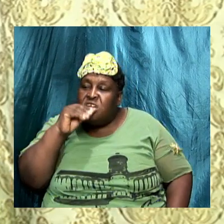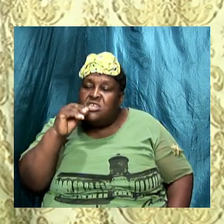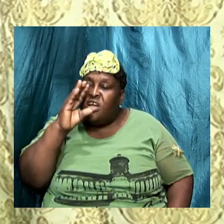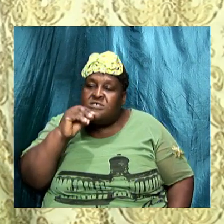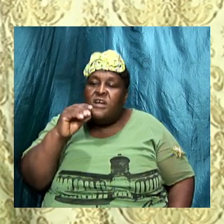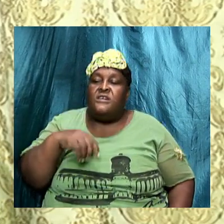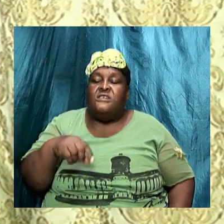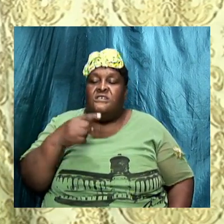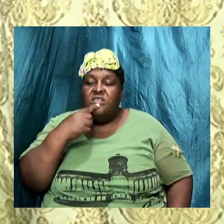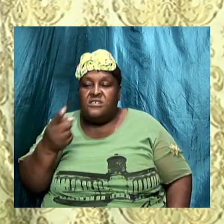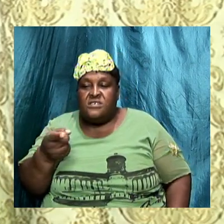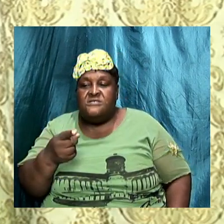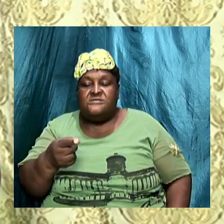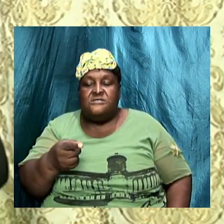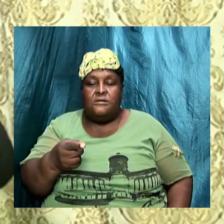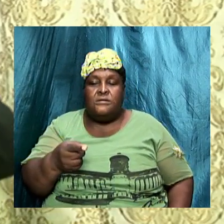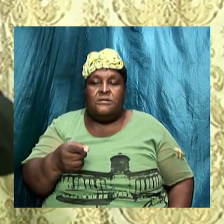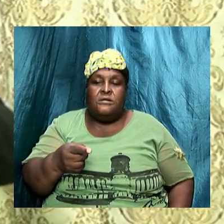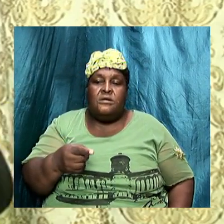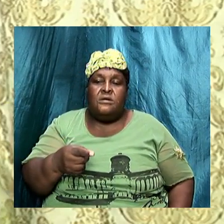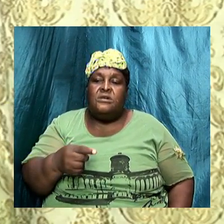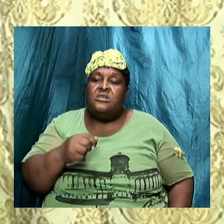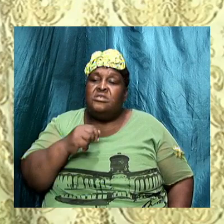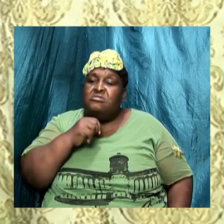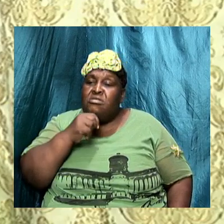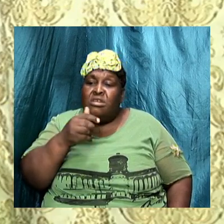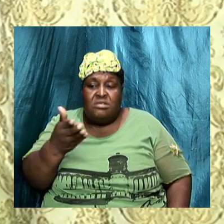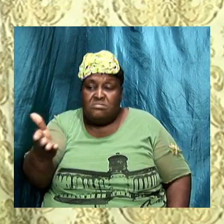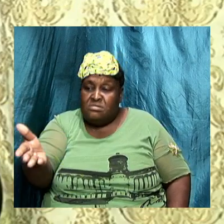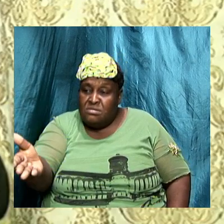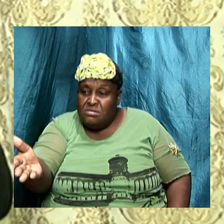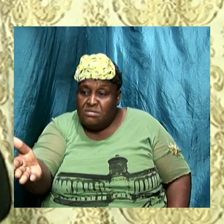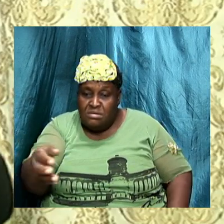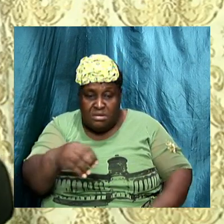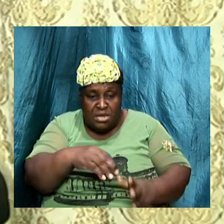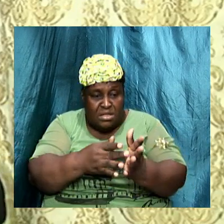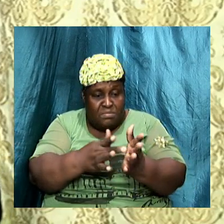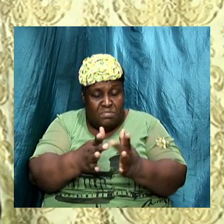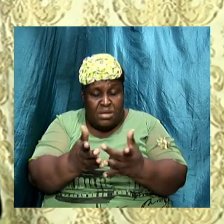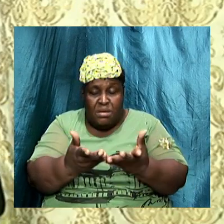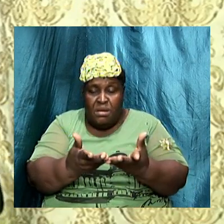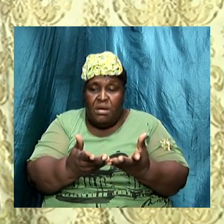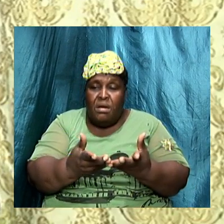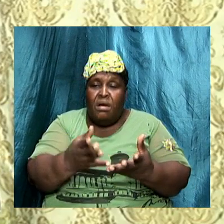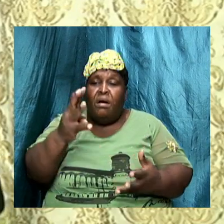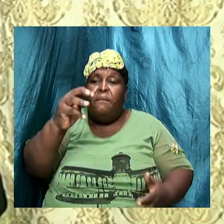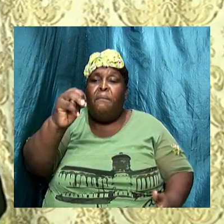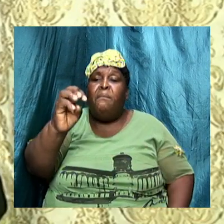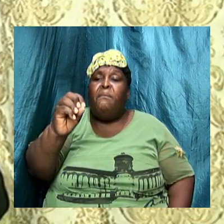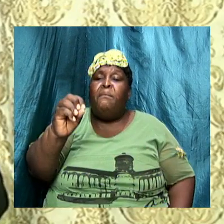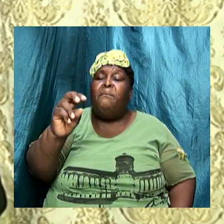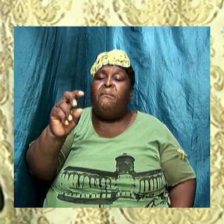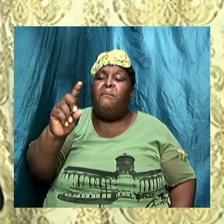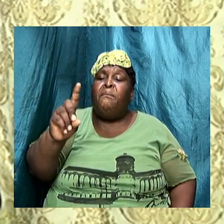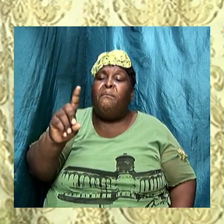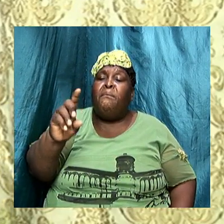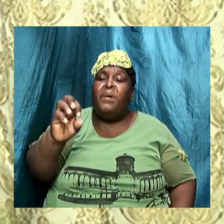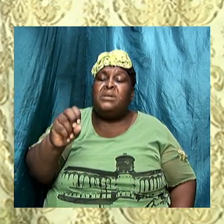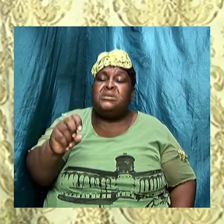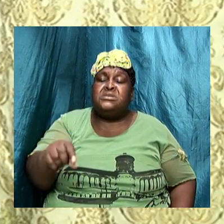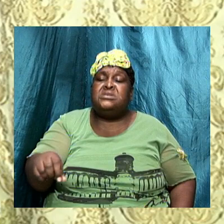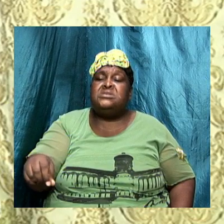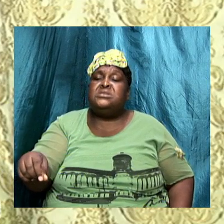and say look here it's not there modesty is live up to my interpretation